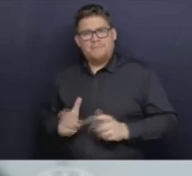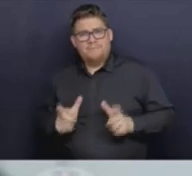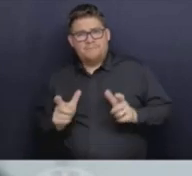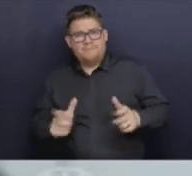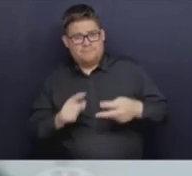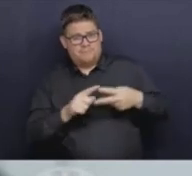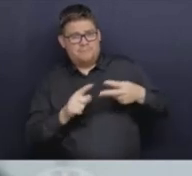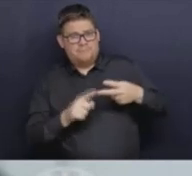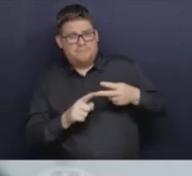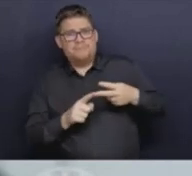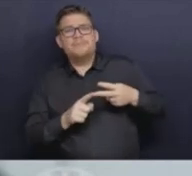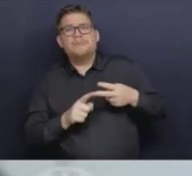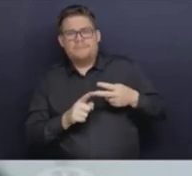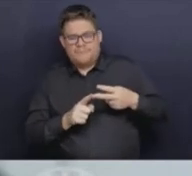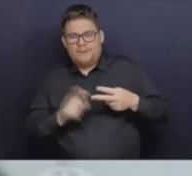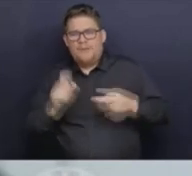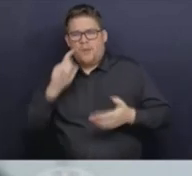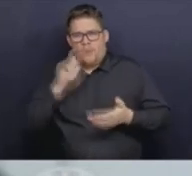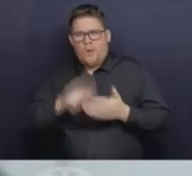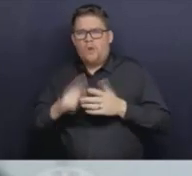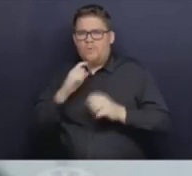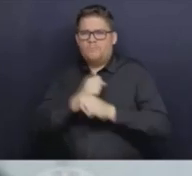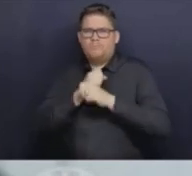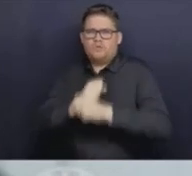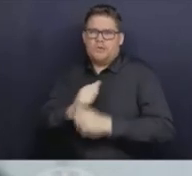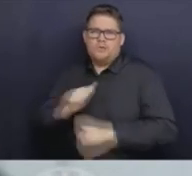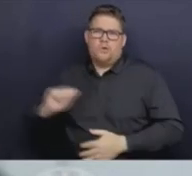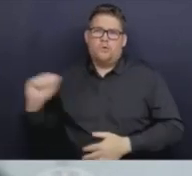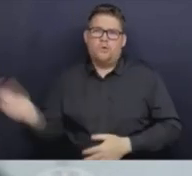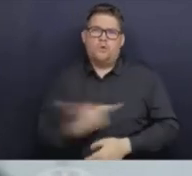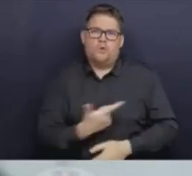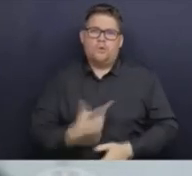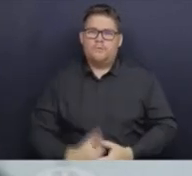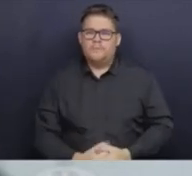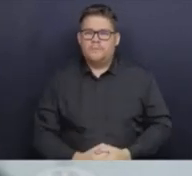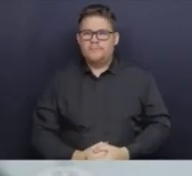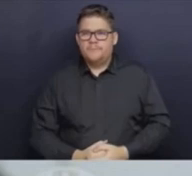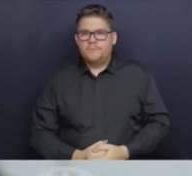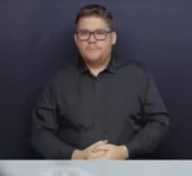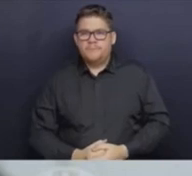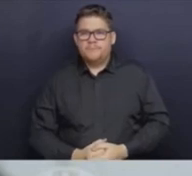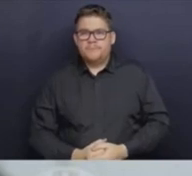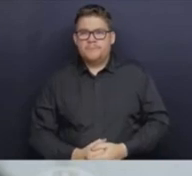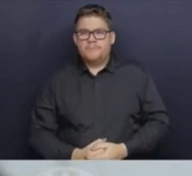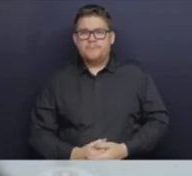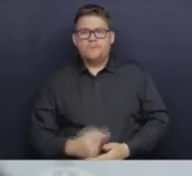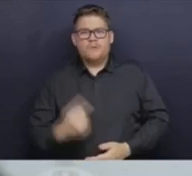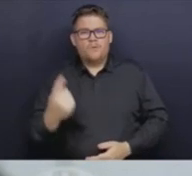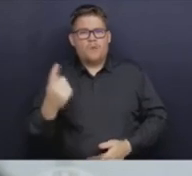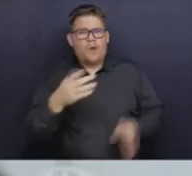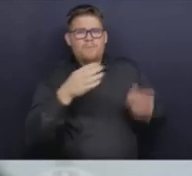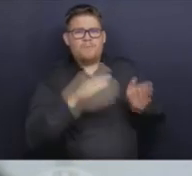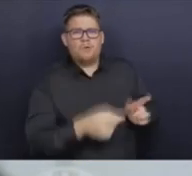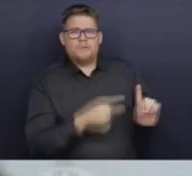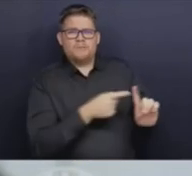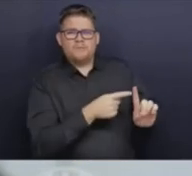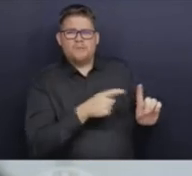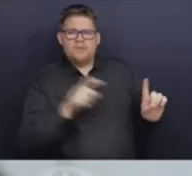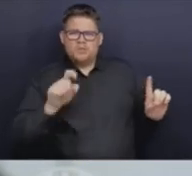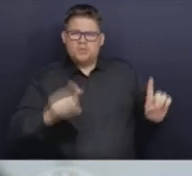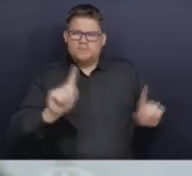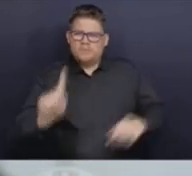somebody said to me the other day was, you know, would you rather be the only person vaccinated in your community, or the only person